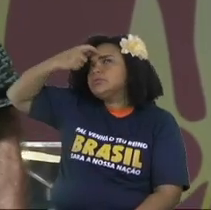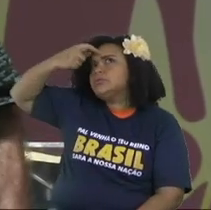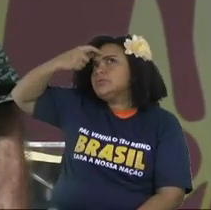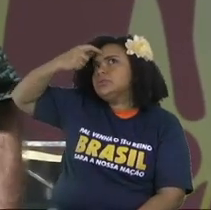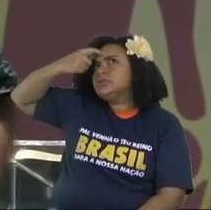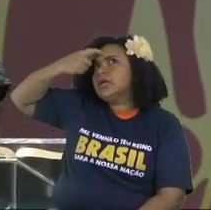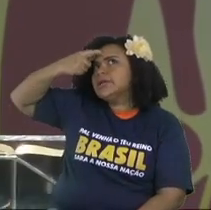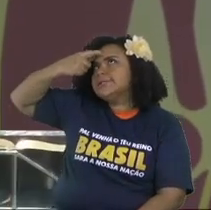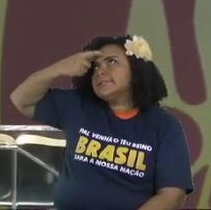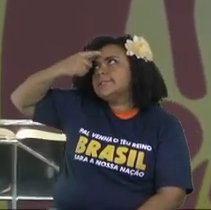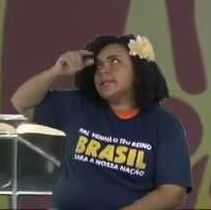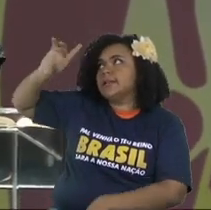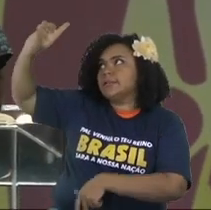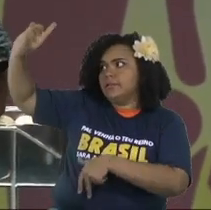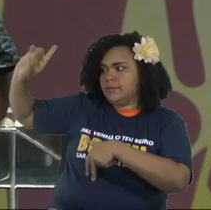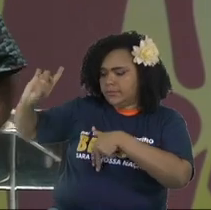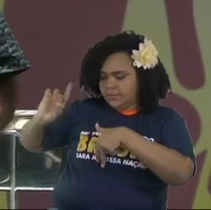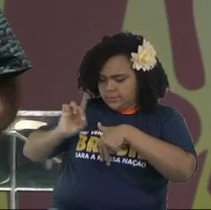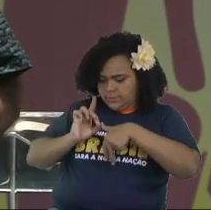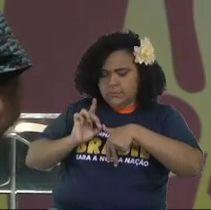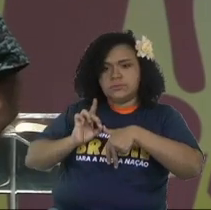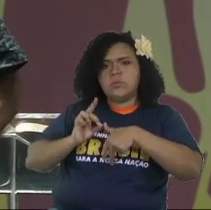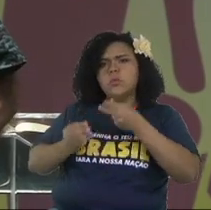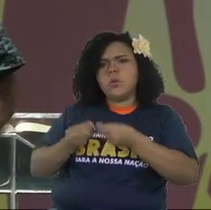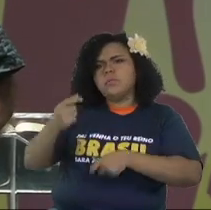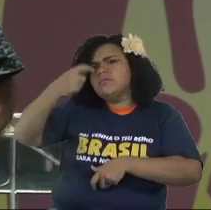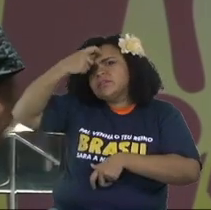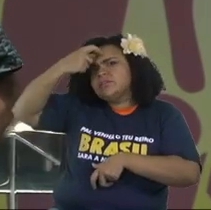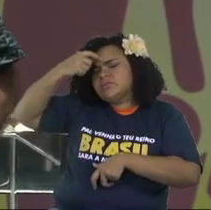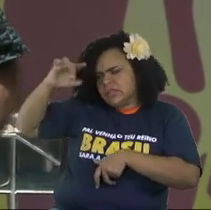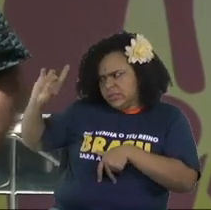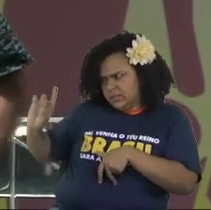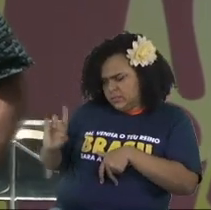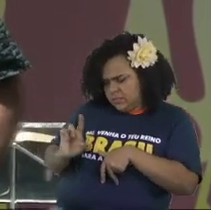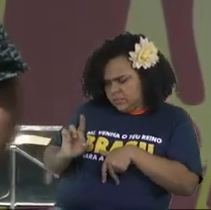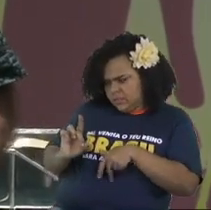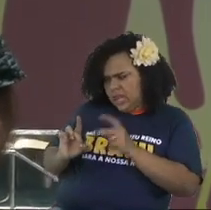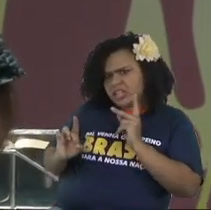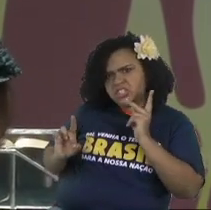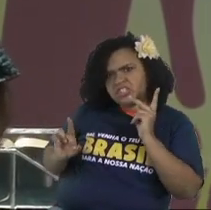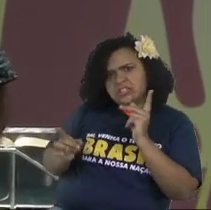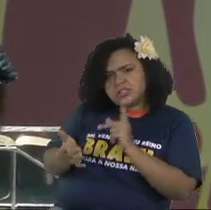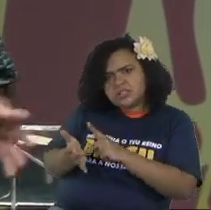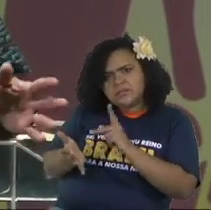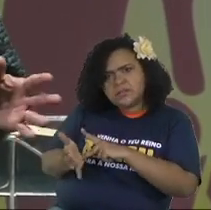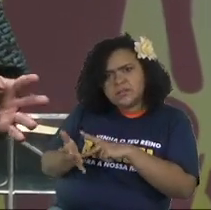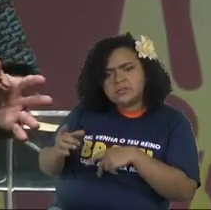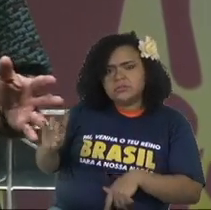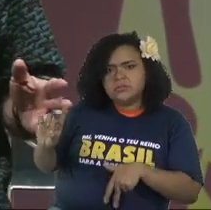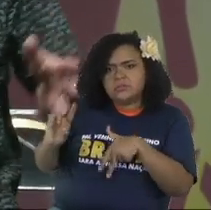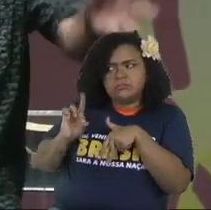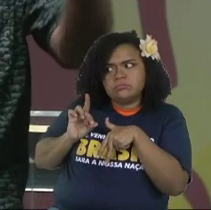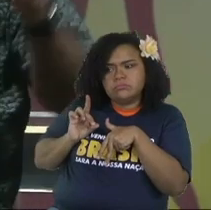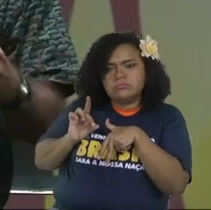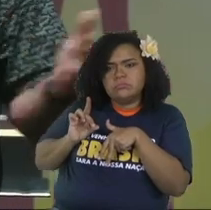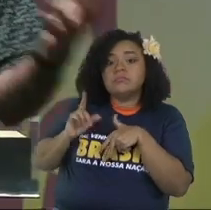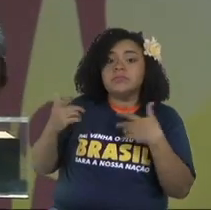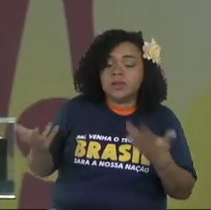consciousness of God's presence actually it was originally consciousness